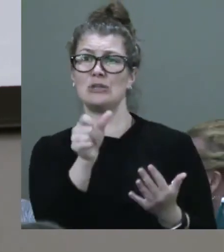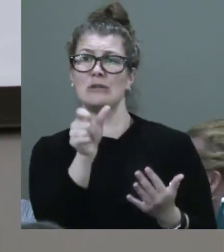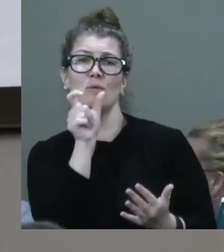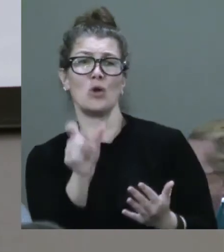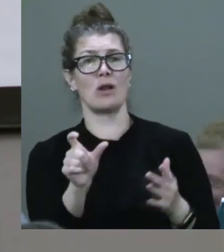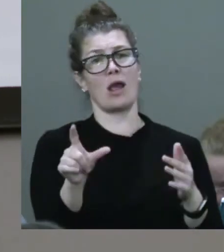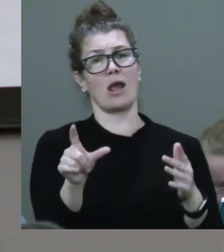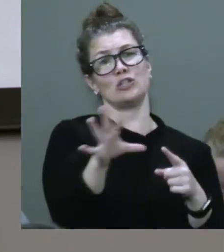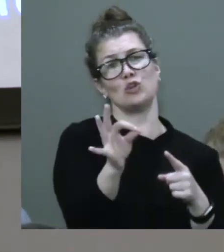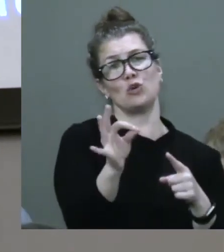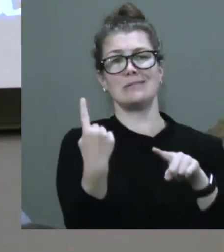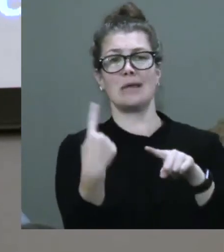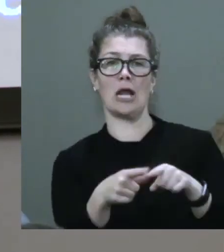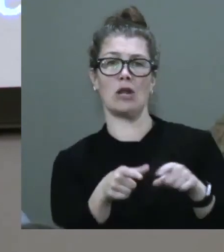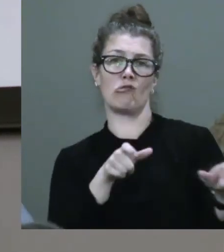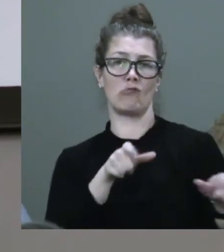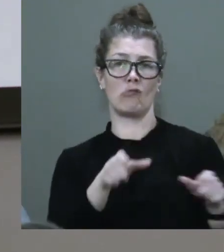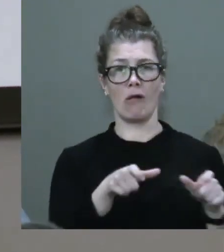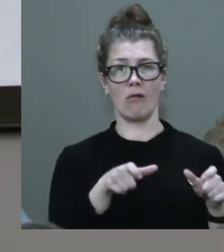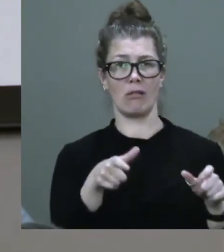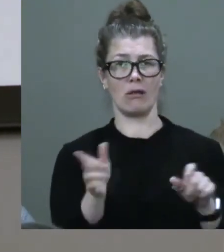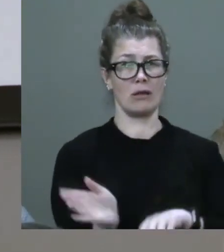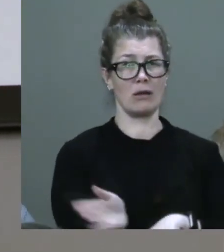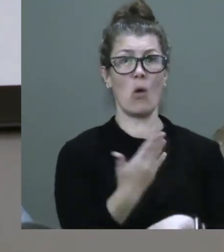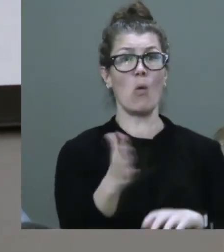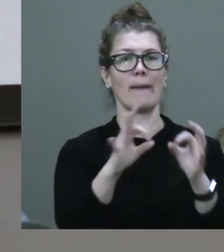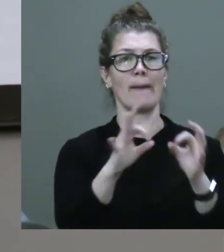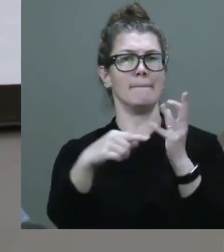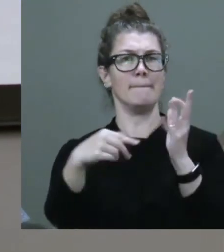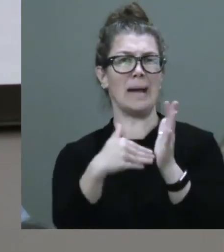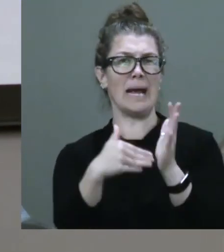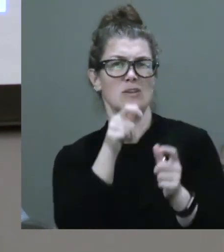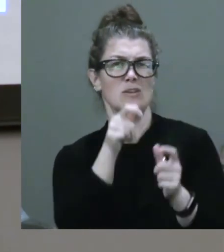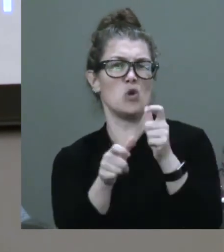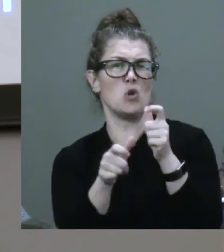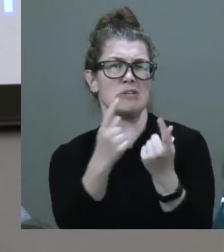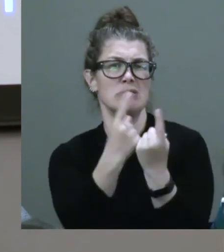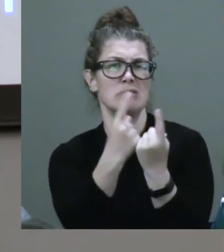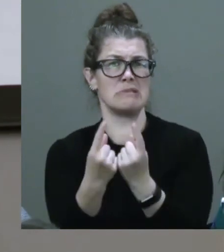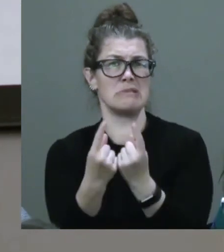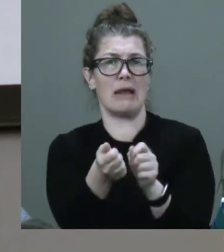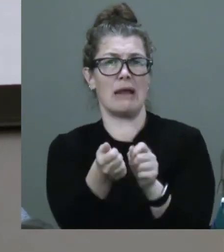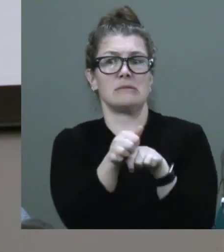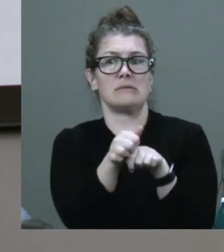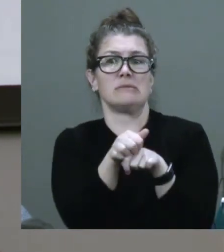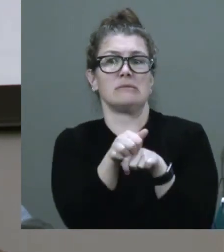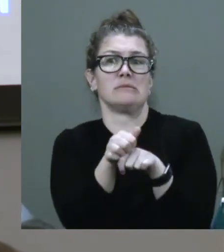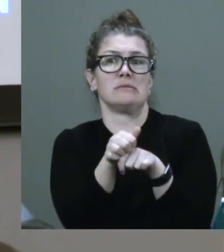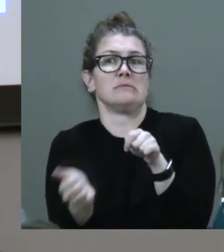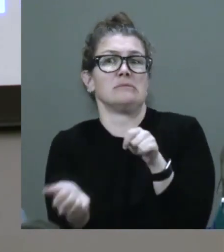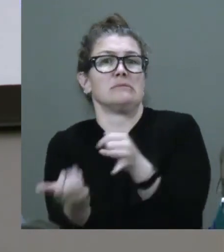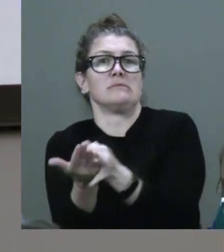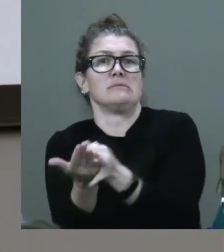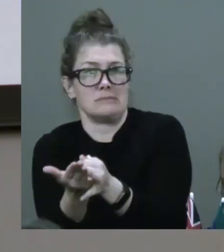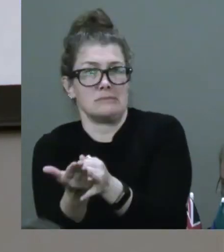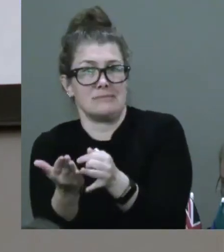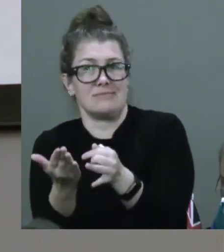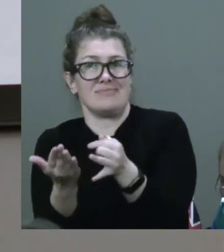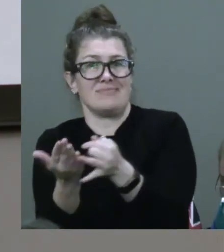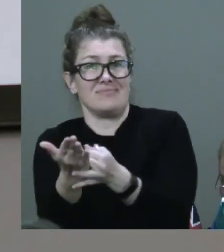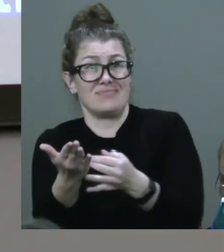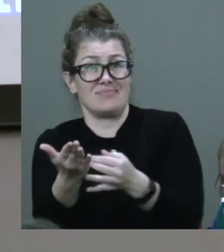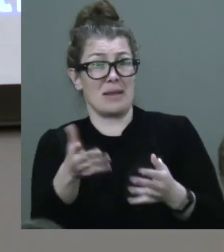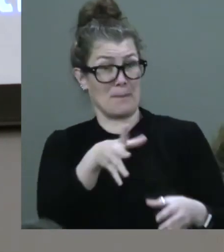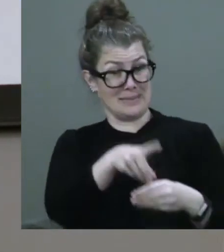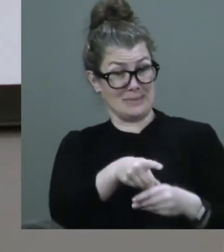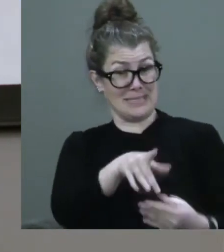choice and control, and all of these buzzwords that have, you know, crept in. The participant is at the centre